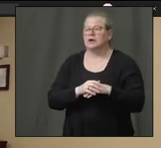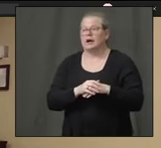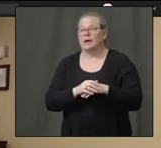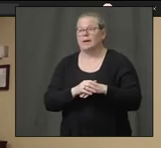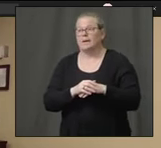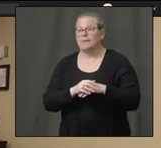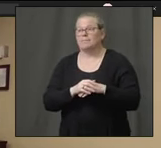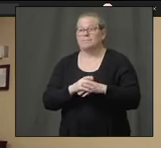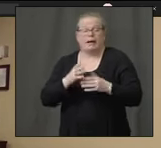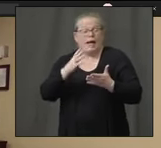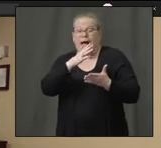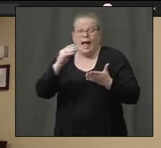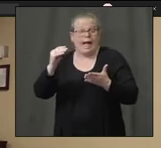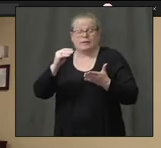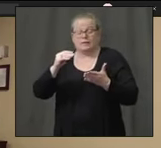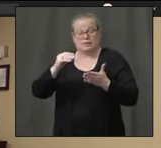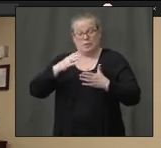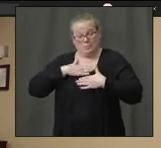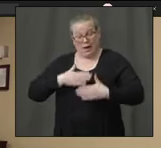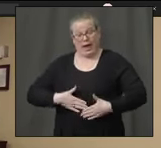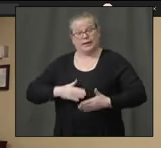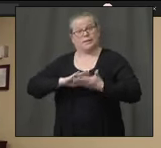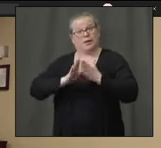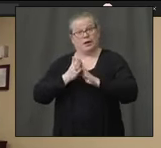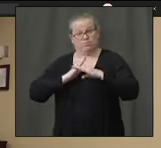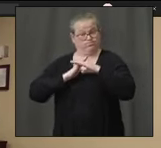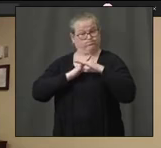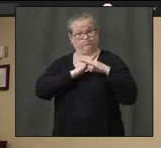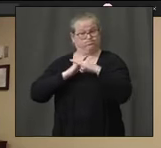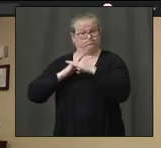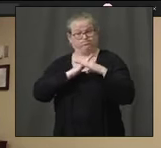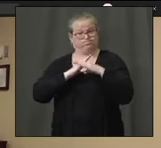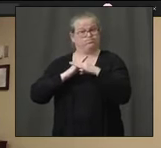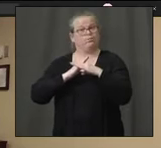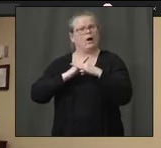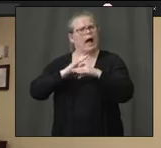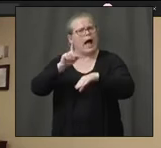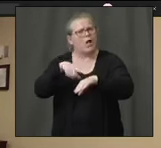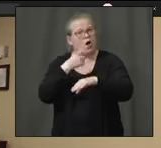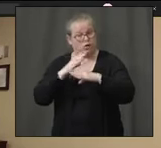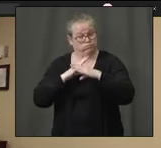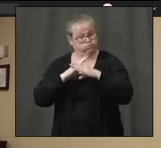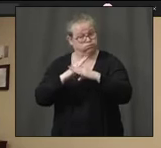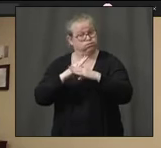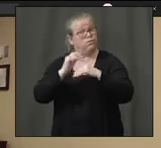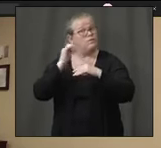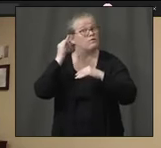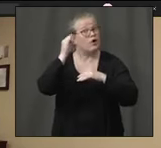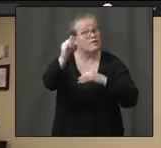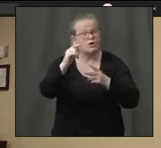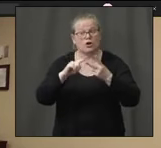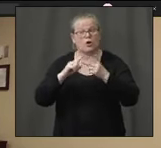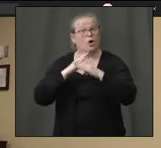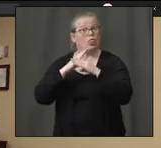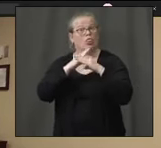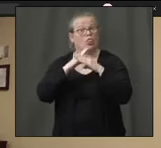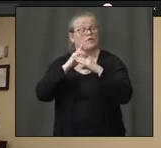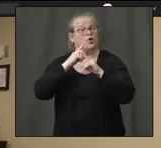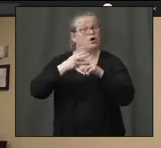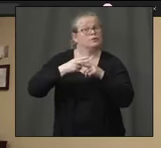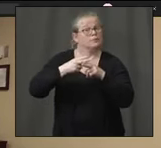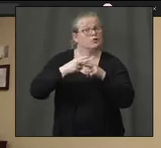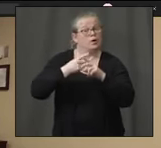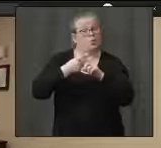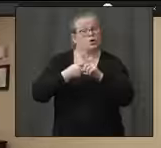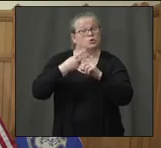and that's still to be defined, how long that would last. So more work to be done. Thanks. Knock on wood.